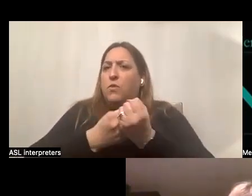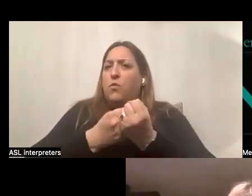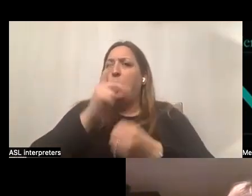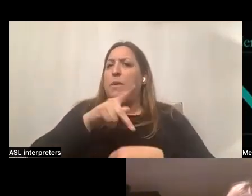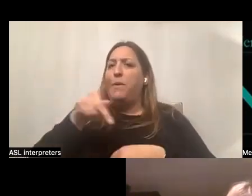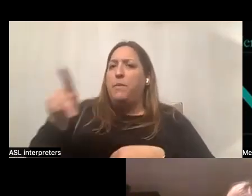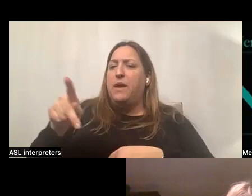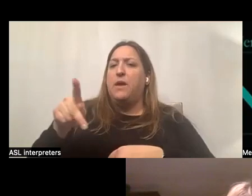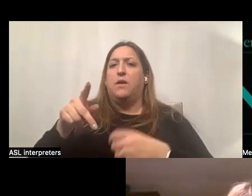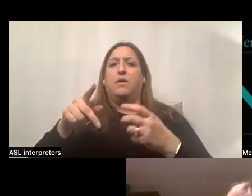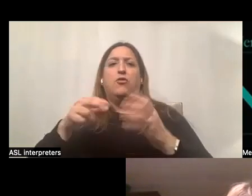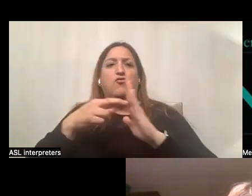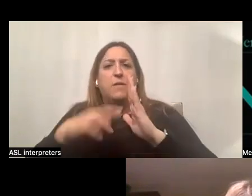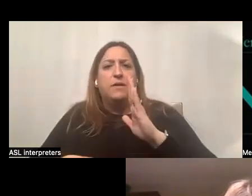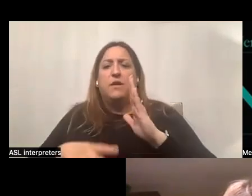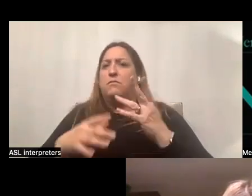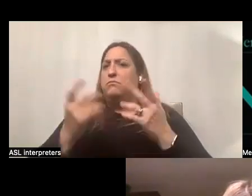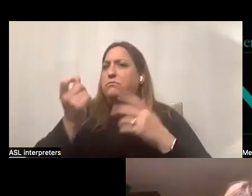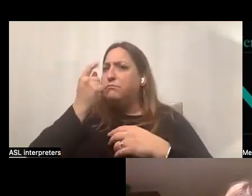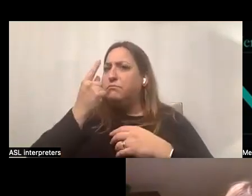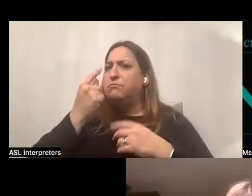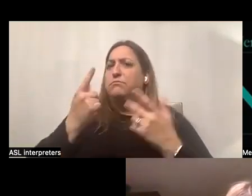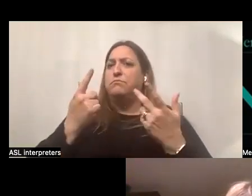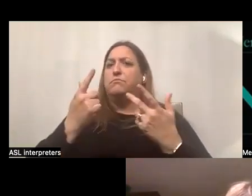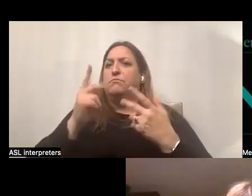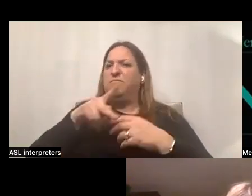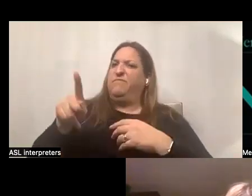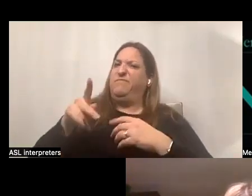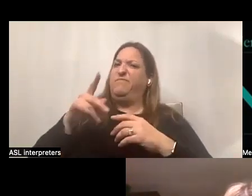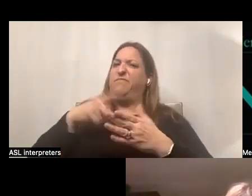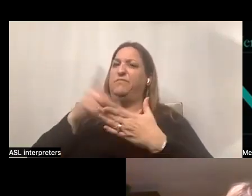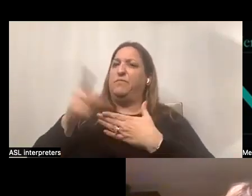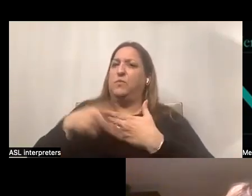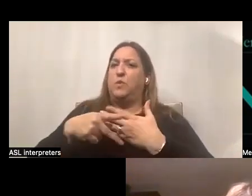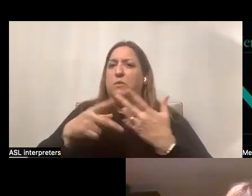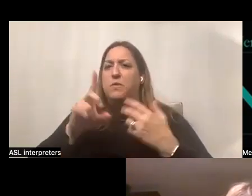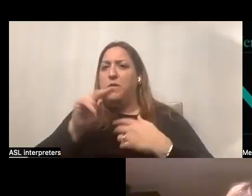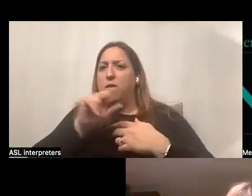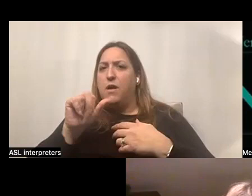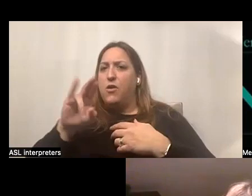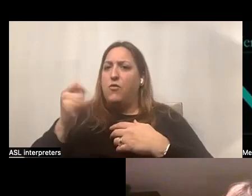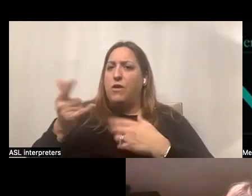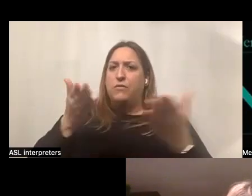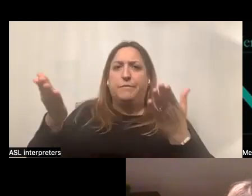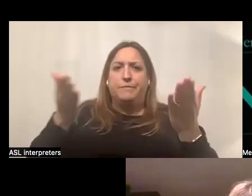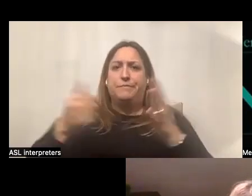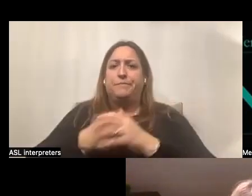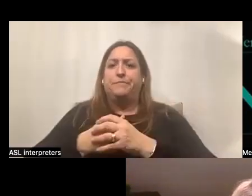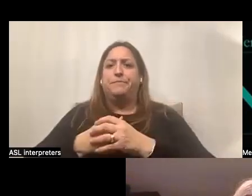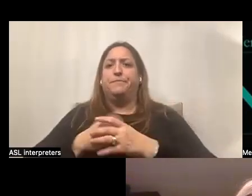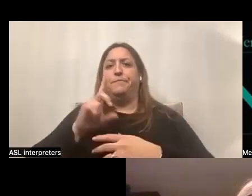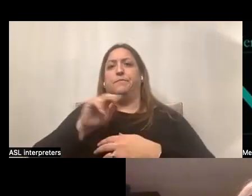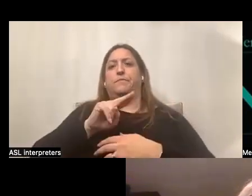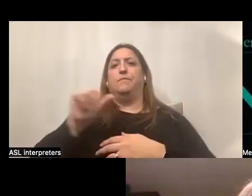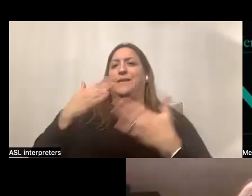or their representative in understanding the PPP program? Donna, Rachel? Yeah, thank you,